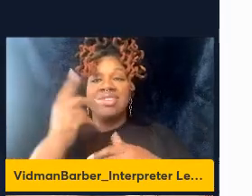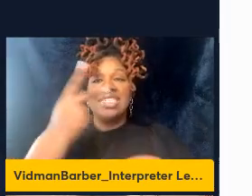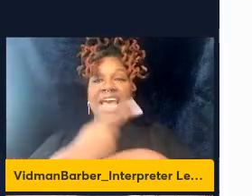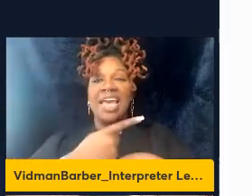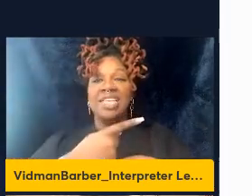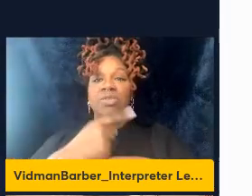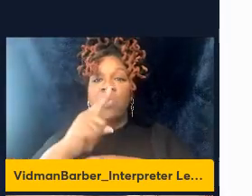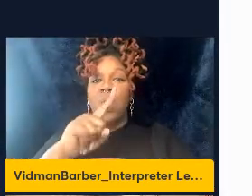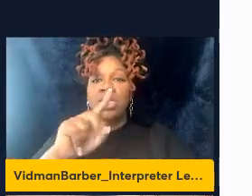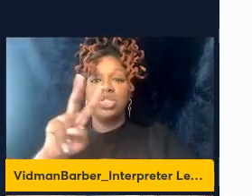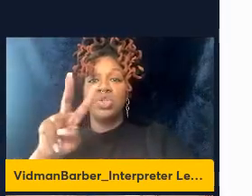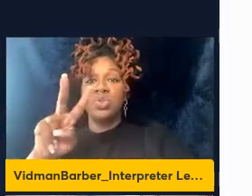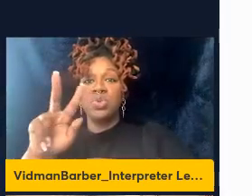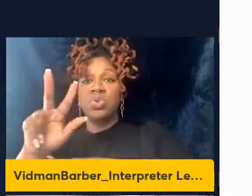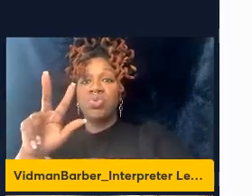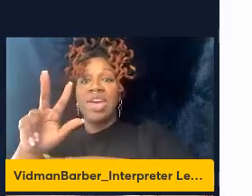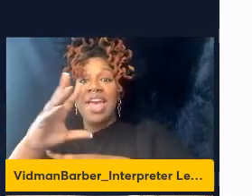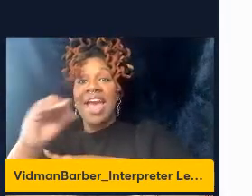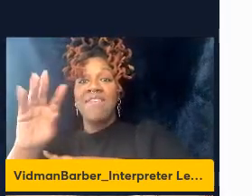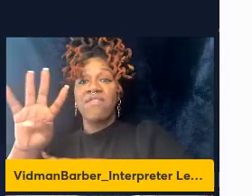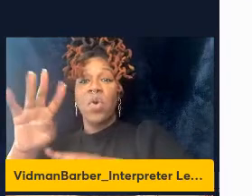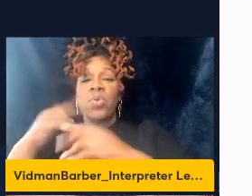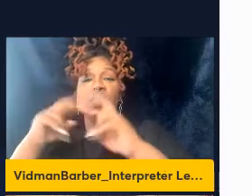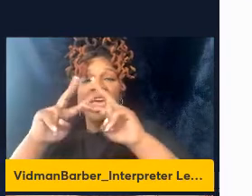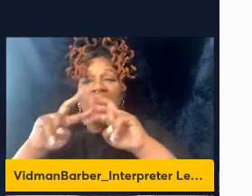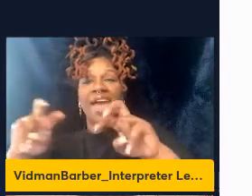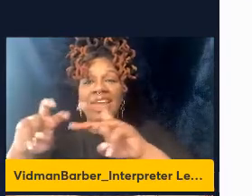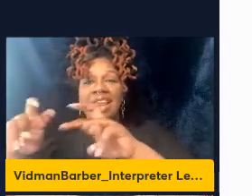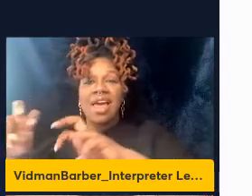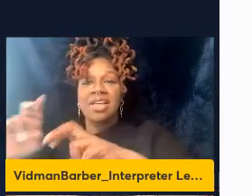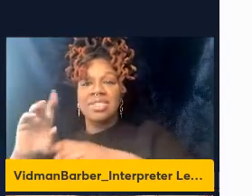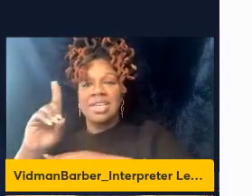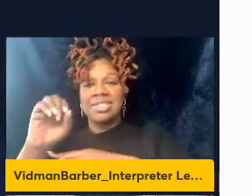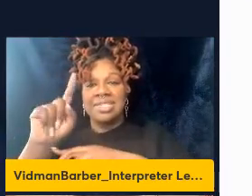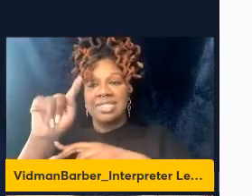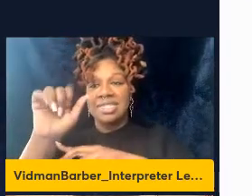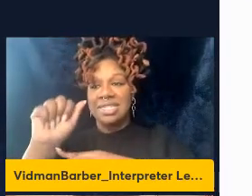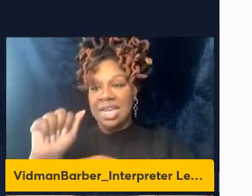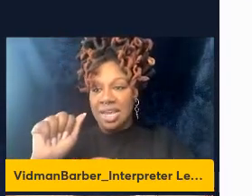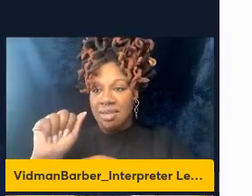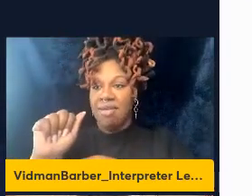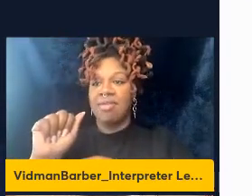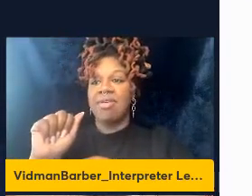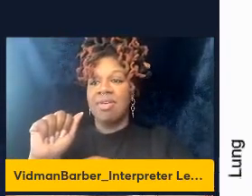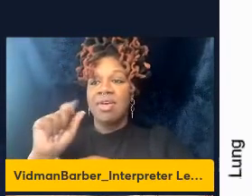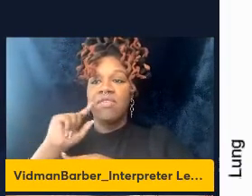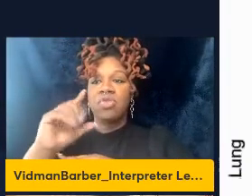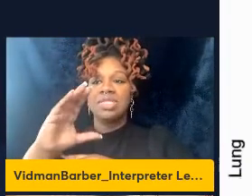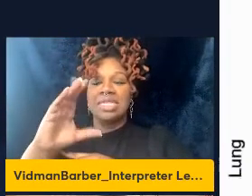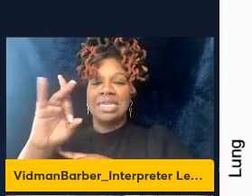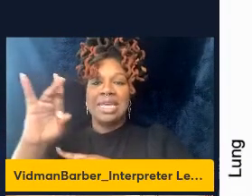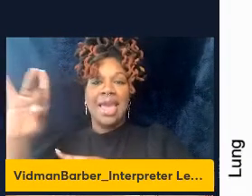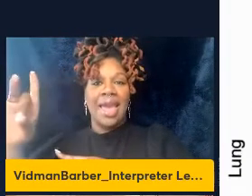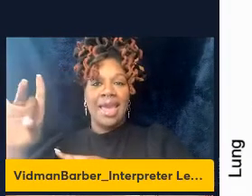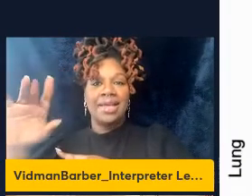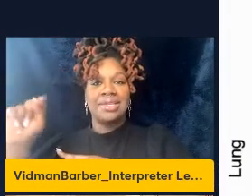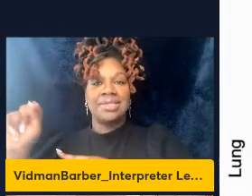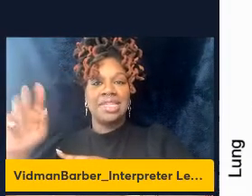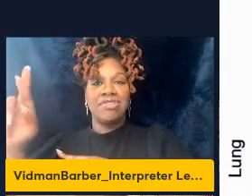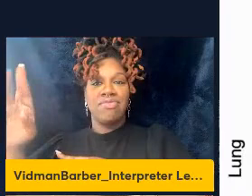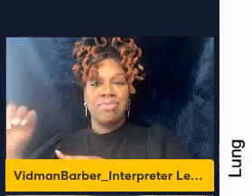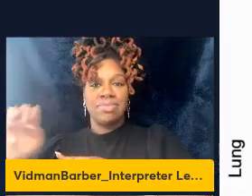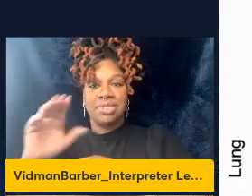post-reinfection and we analyzed the classically defined CD8 T-REM cells so we